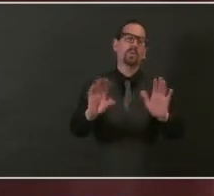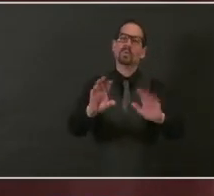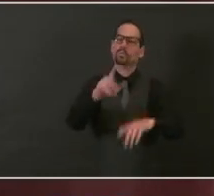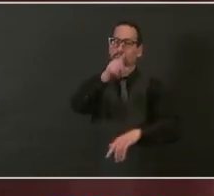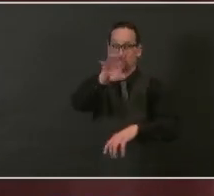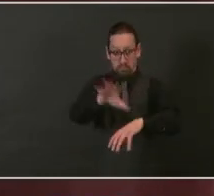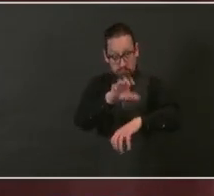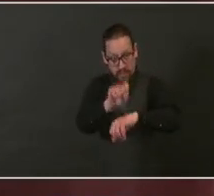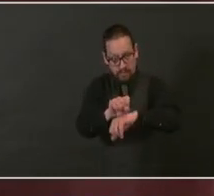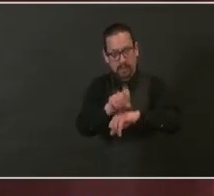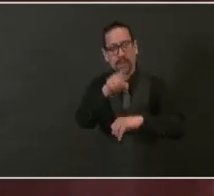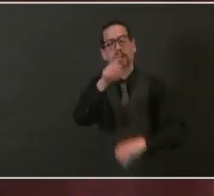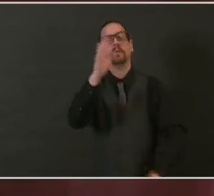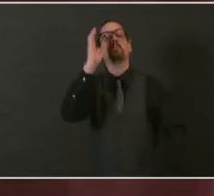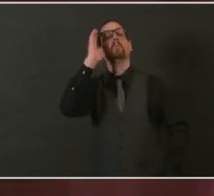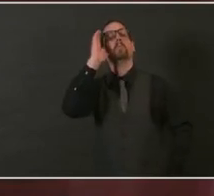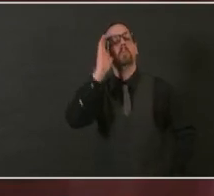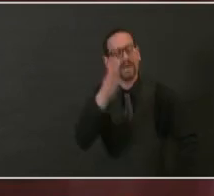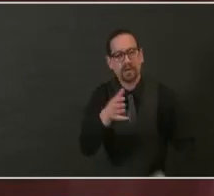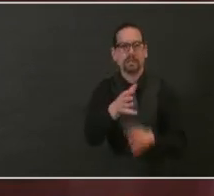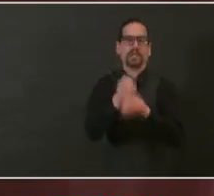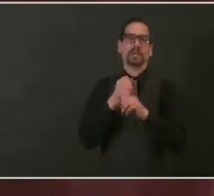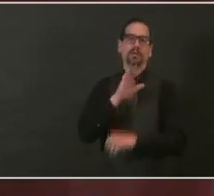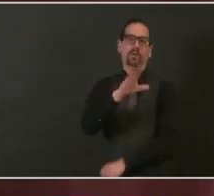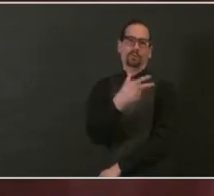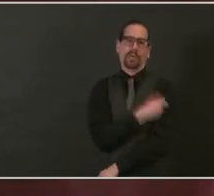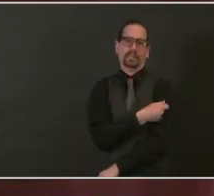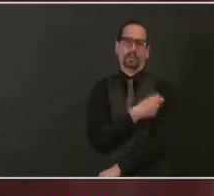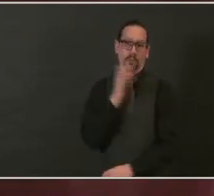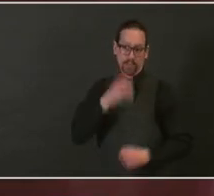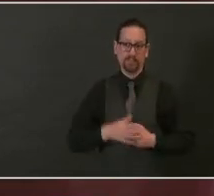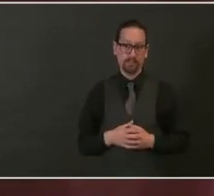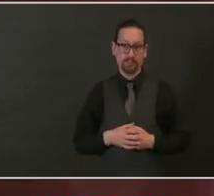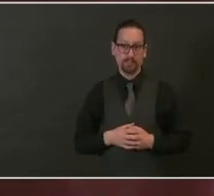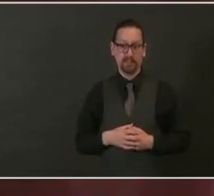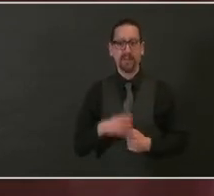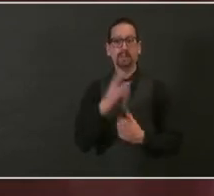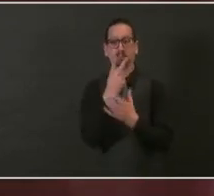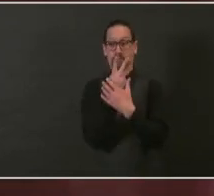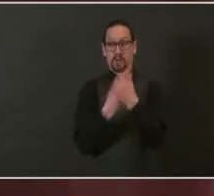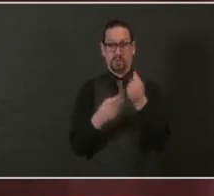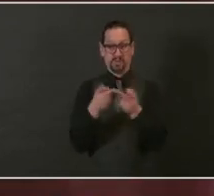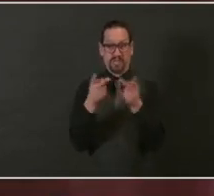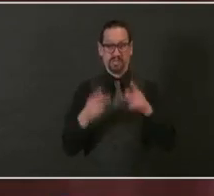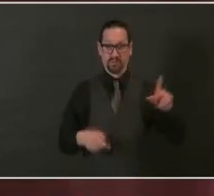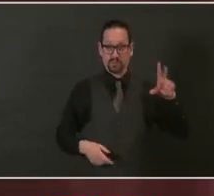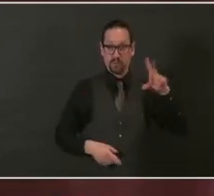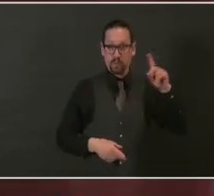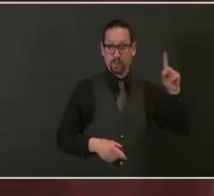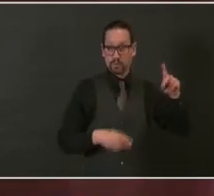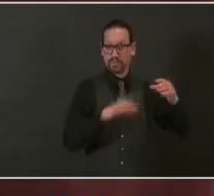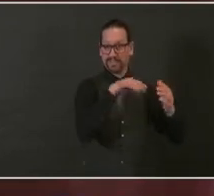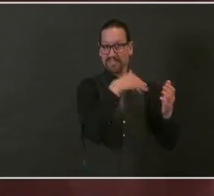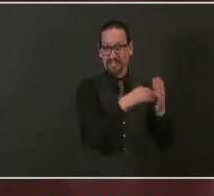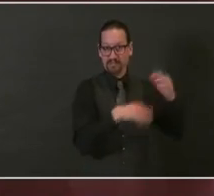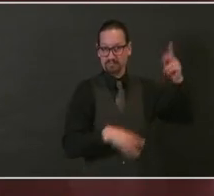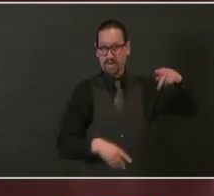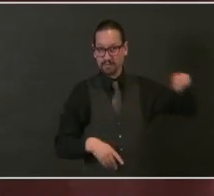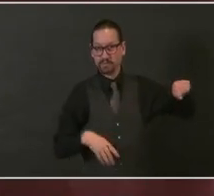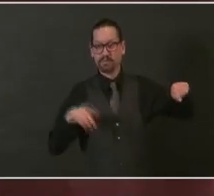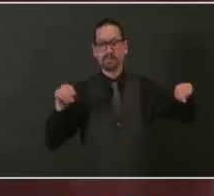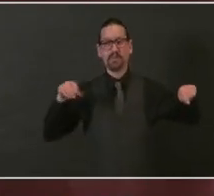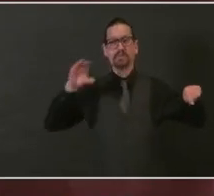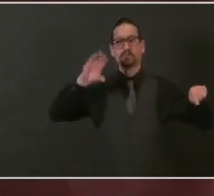two sites at other places in Rhode Island. In the coming weeks, we are planning to open two new state-run vaccination